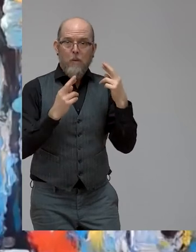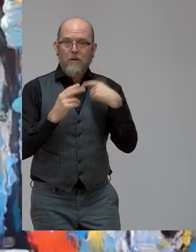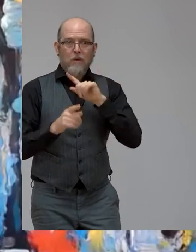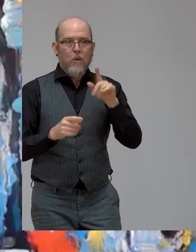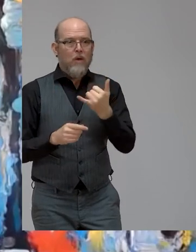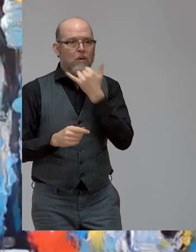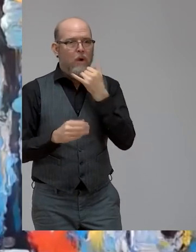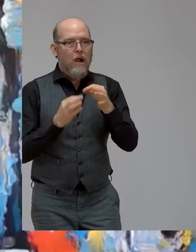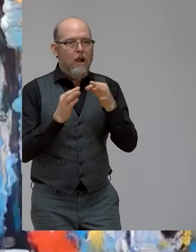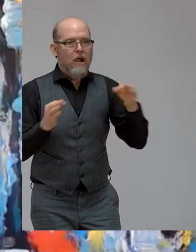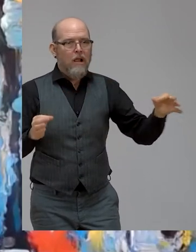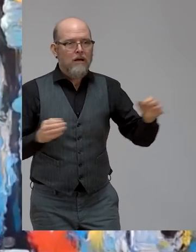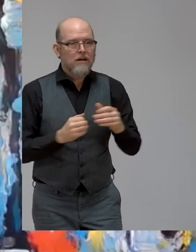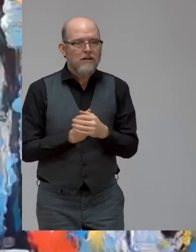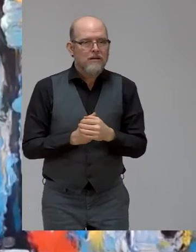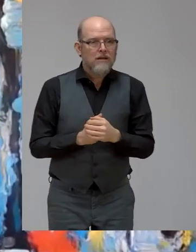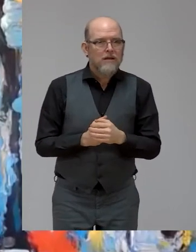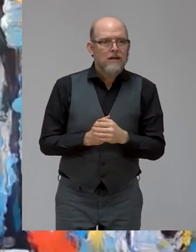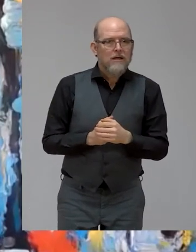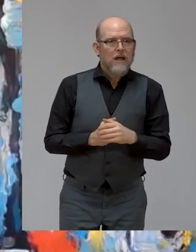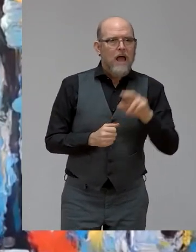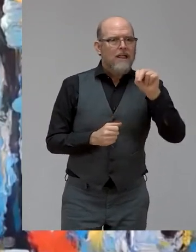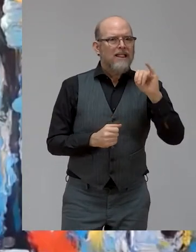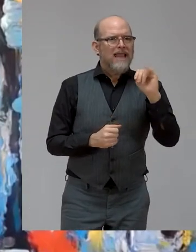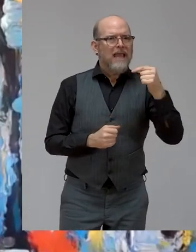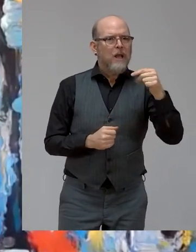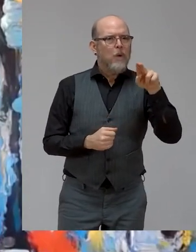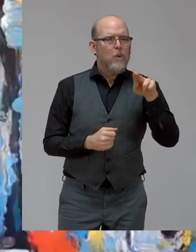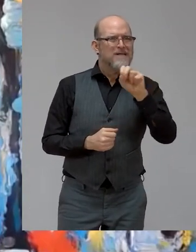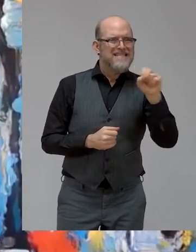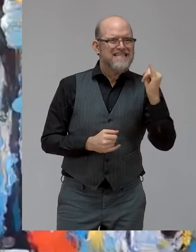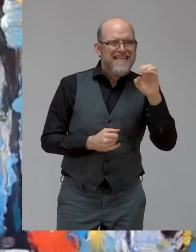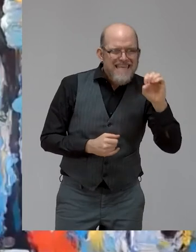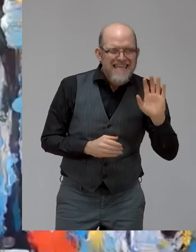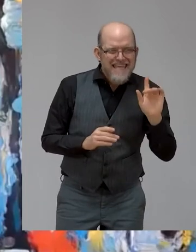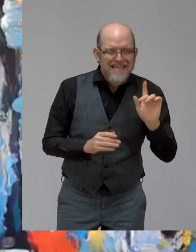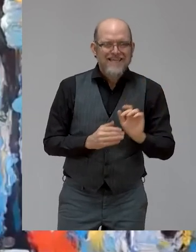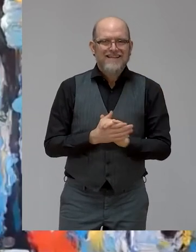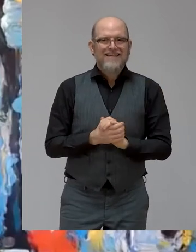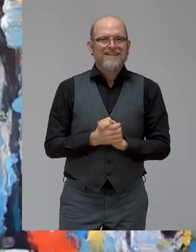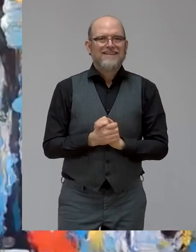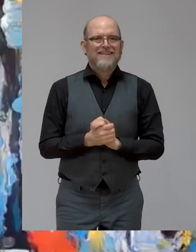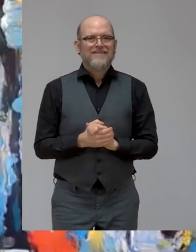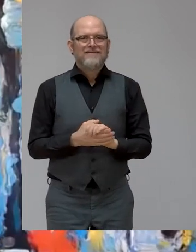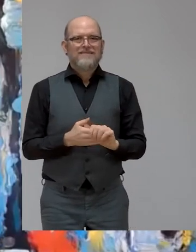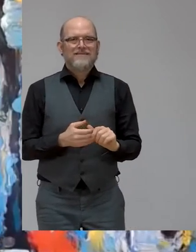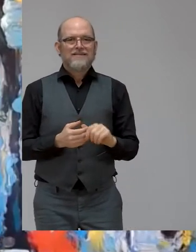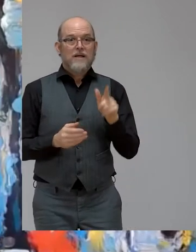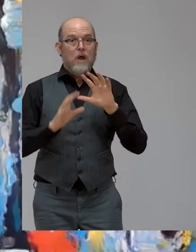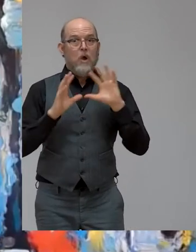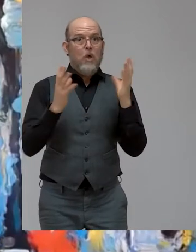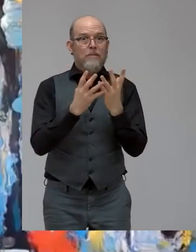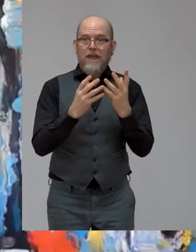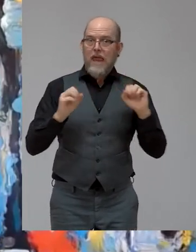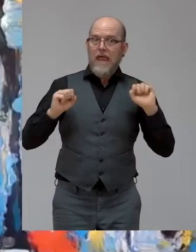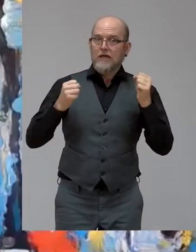Negusi. She's a senior manager of the Global Action on Disability GLAD Secretariat from Ethiopia. And by